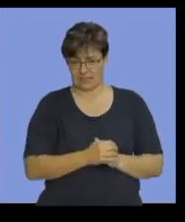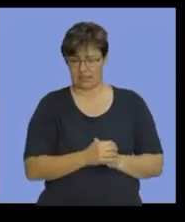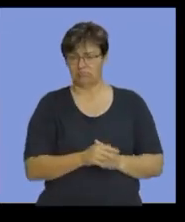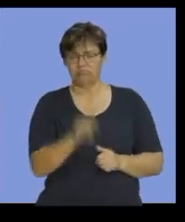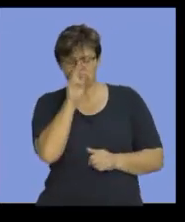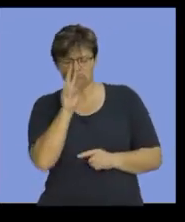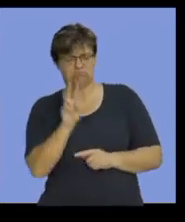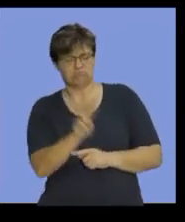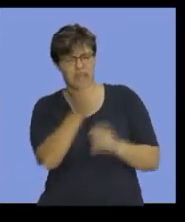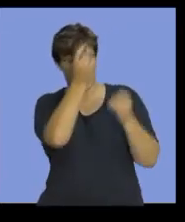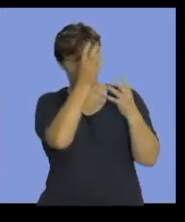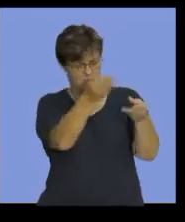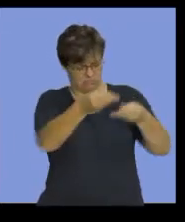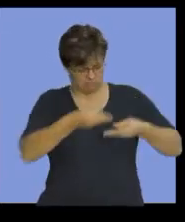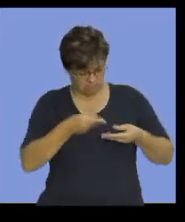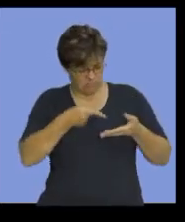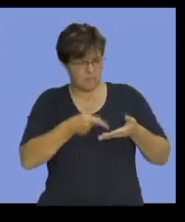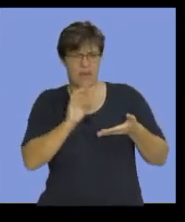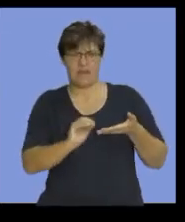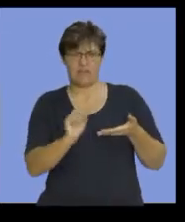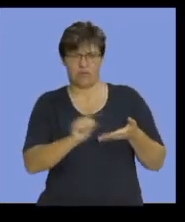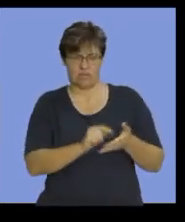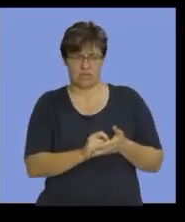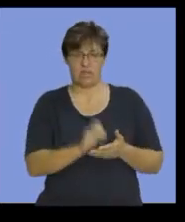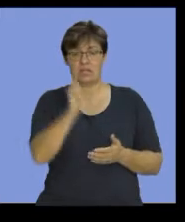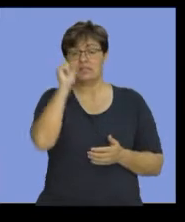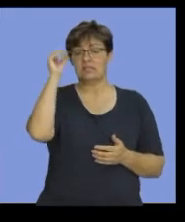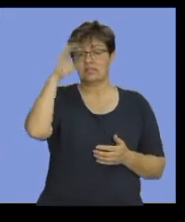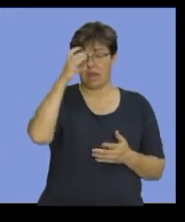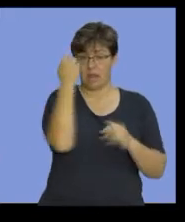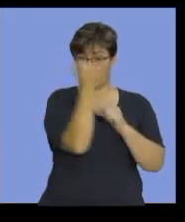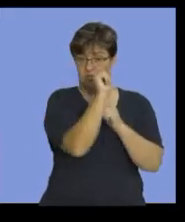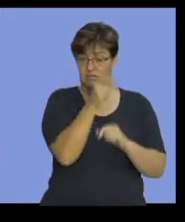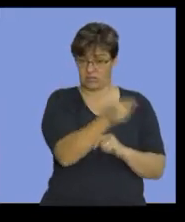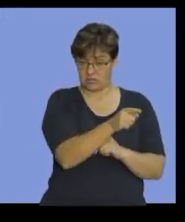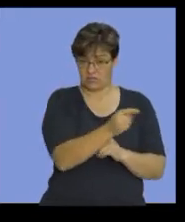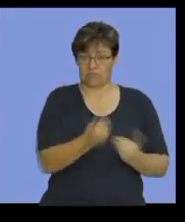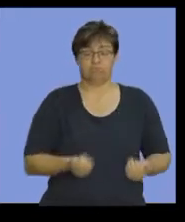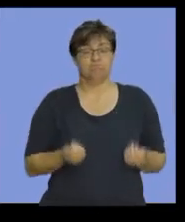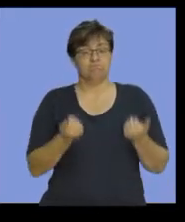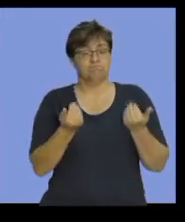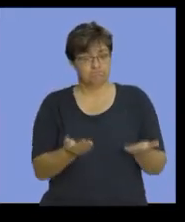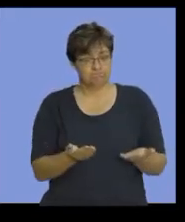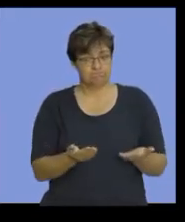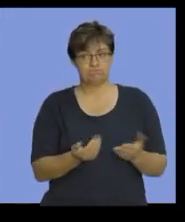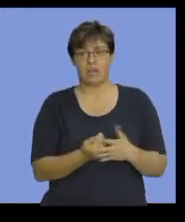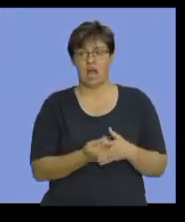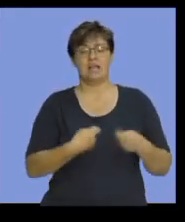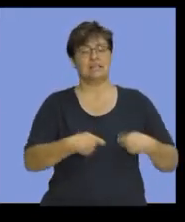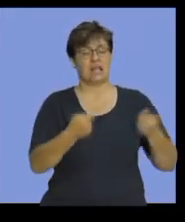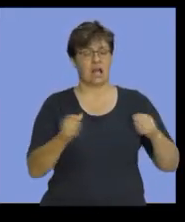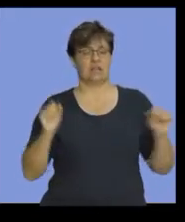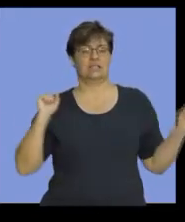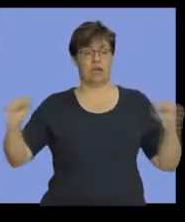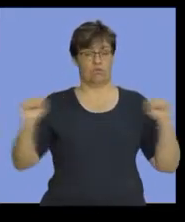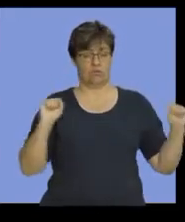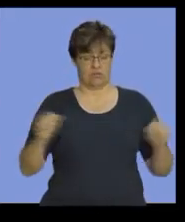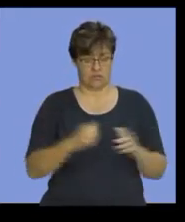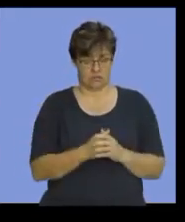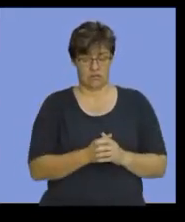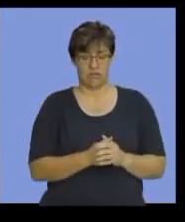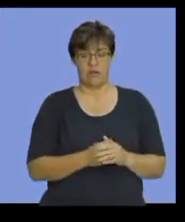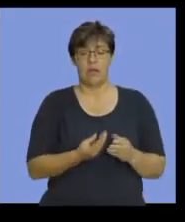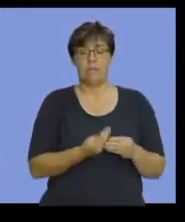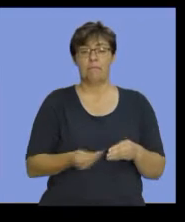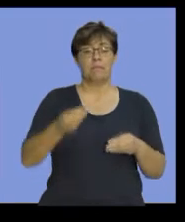at the information that we have. We are told that style manufacturers produces and sells towels at a markup of